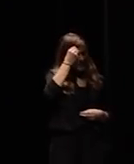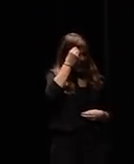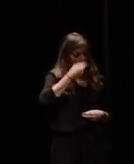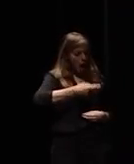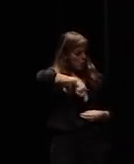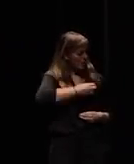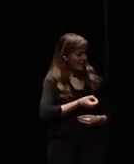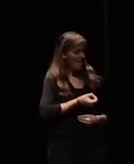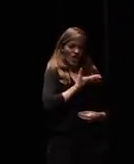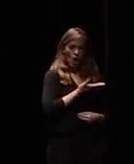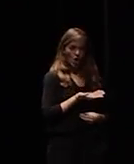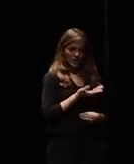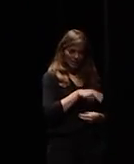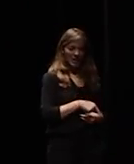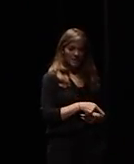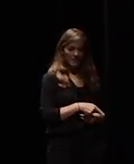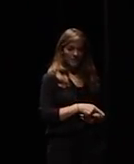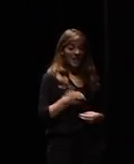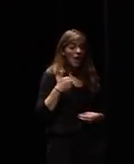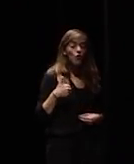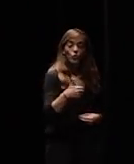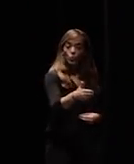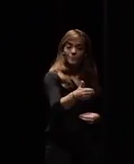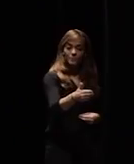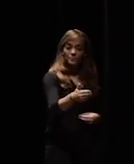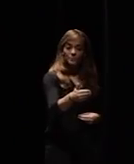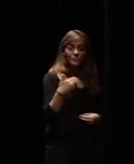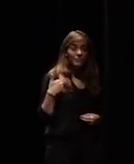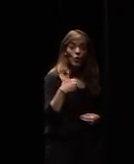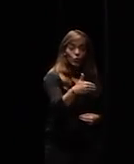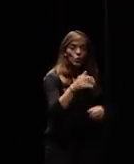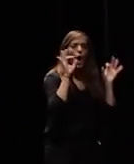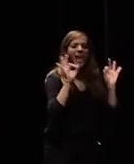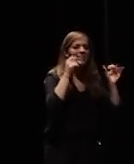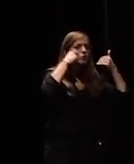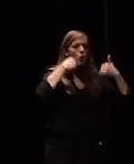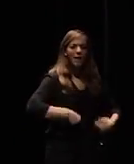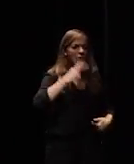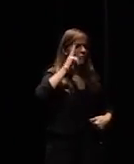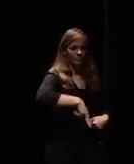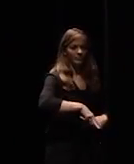the future is awesome humans on top of amazing technology